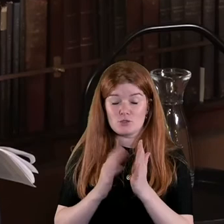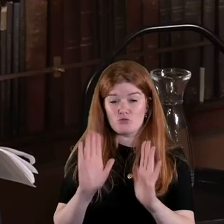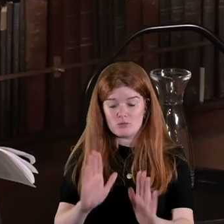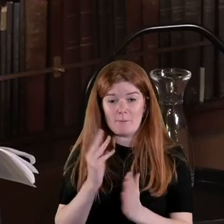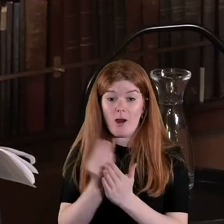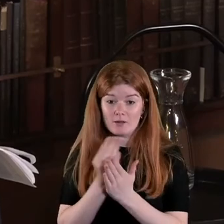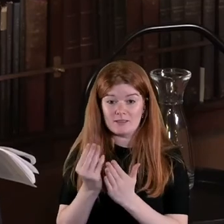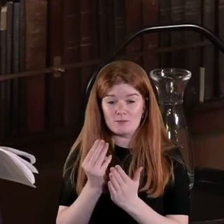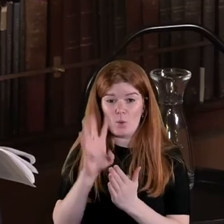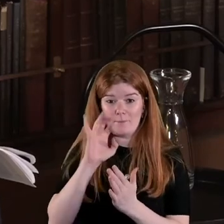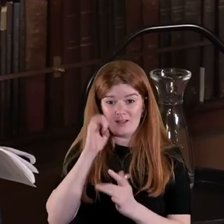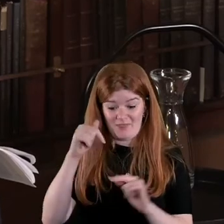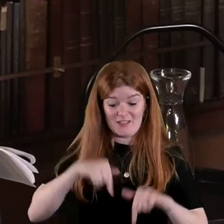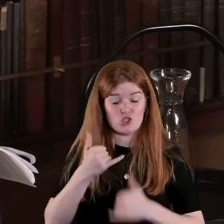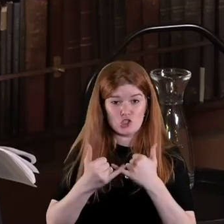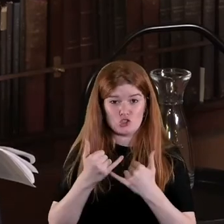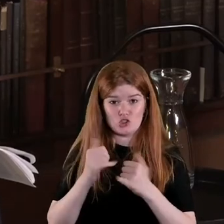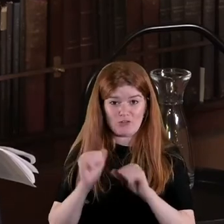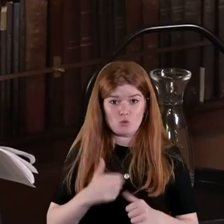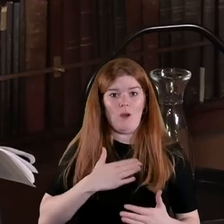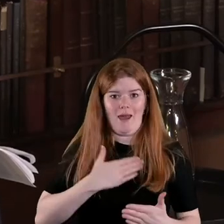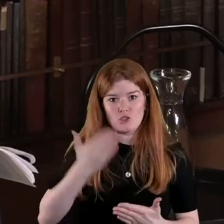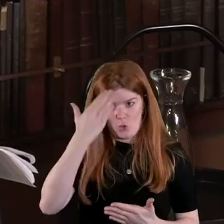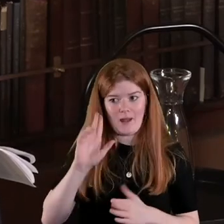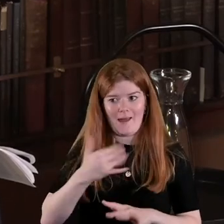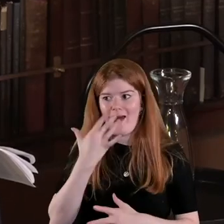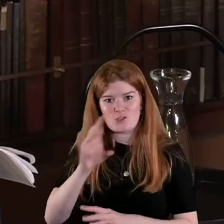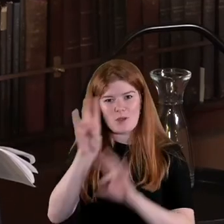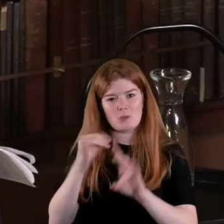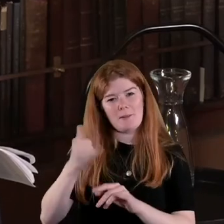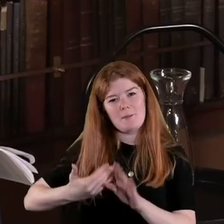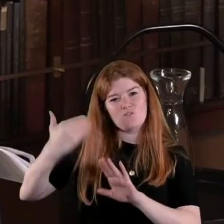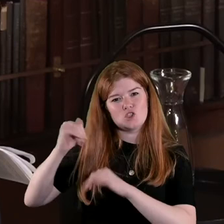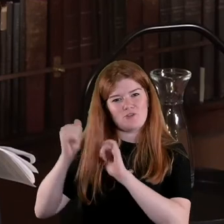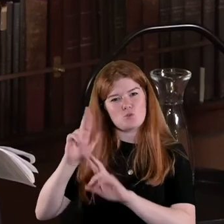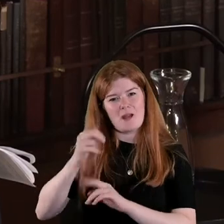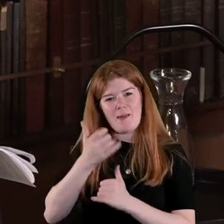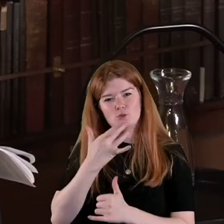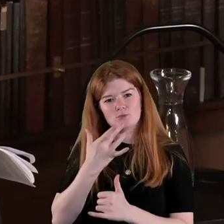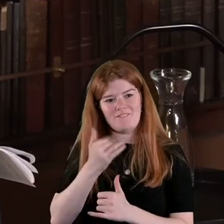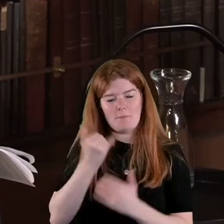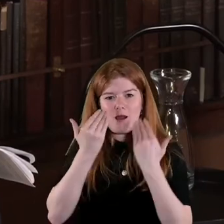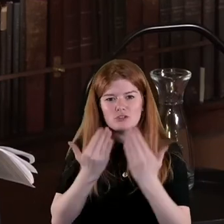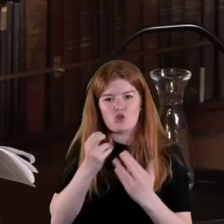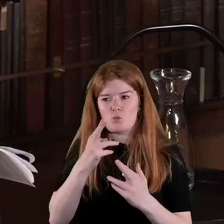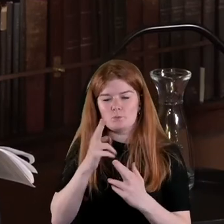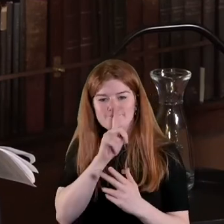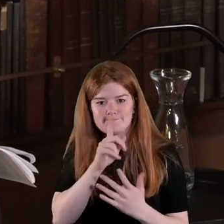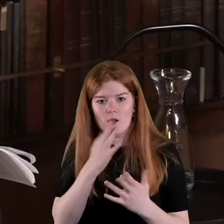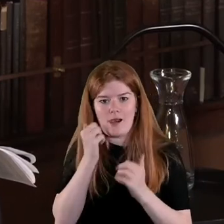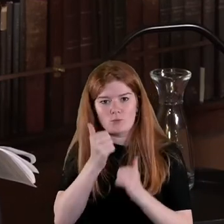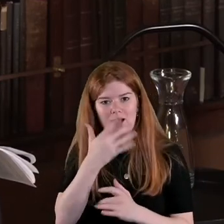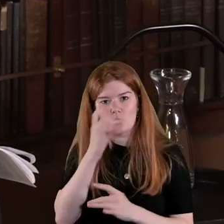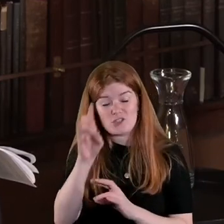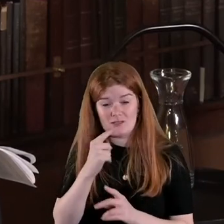I think this generation want to know and they can ask questions maybe the previous generation couldn't secondly it is about the way